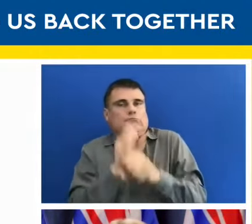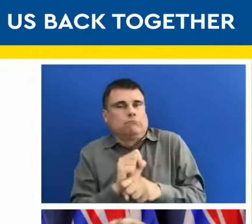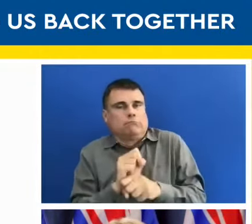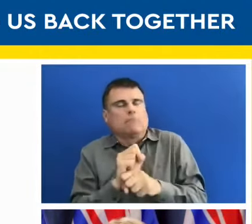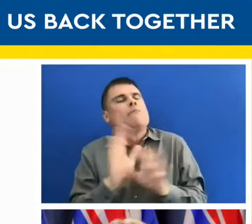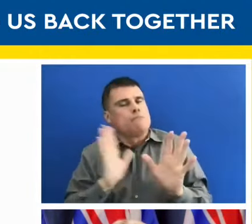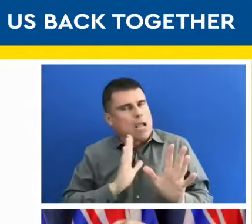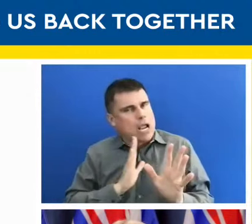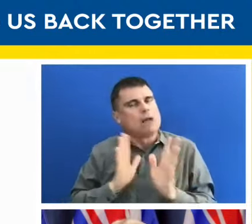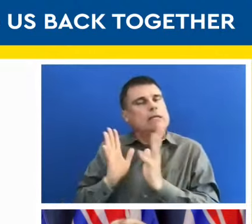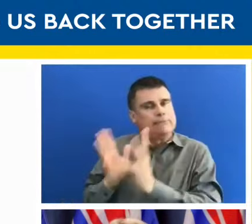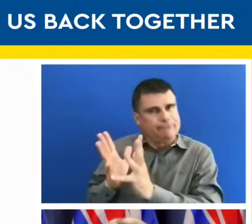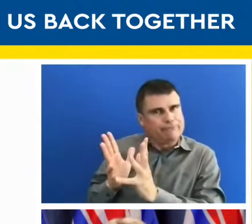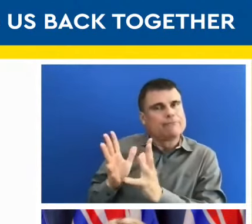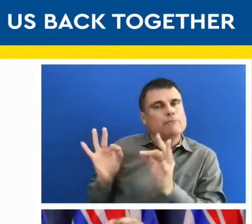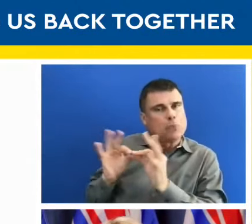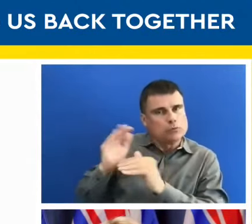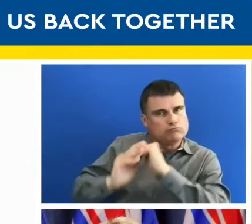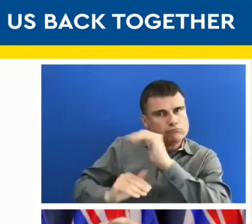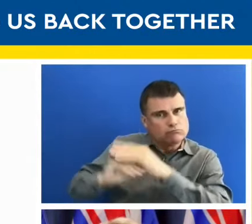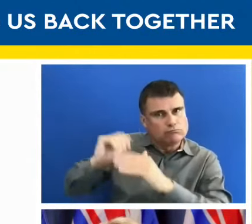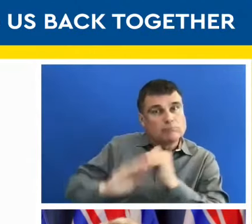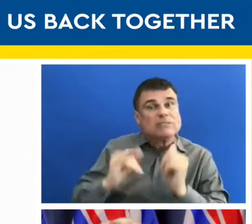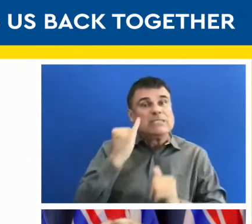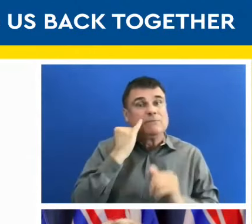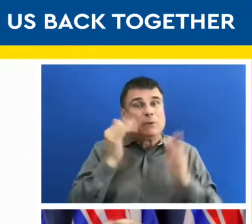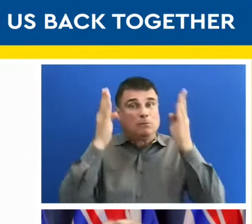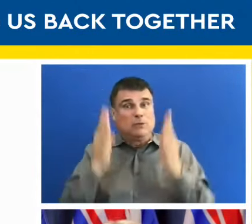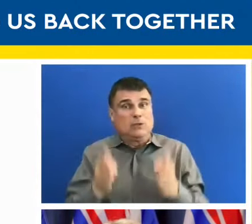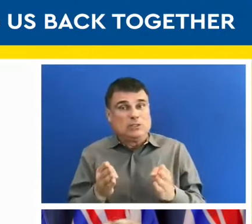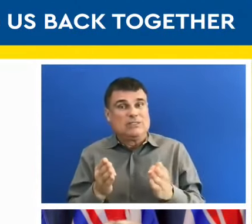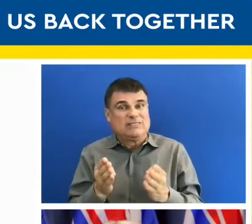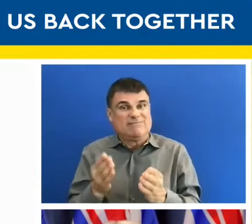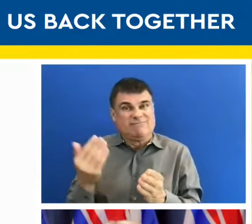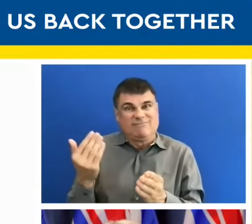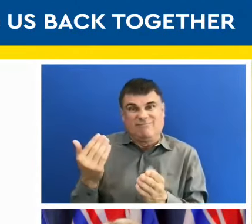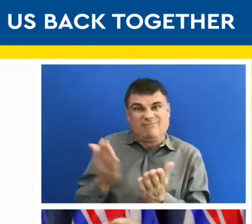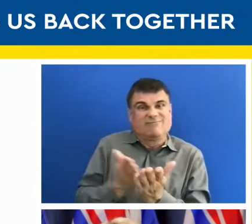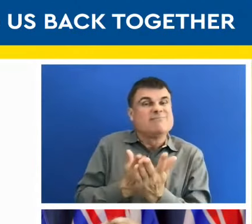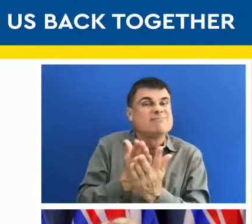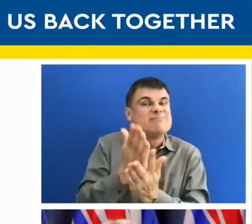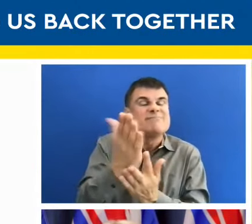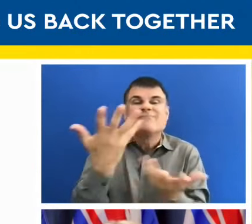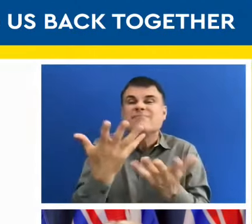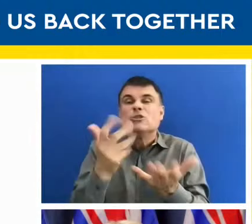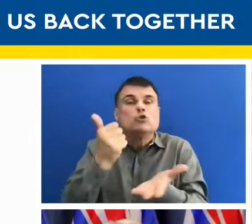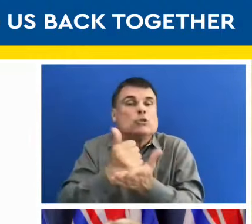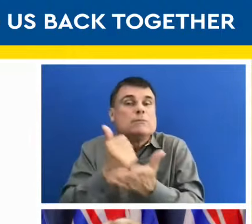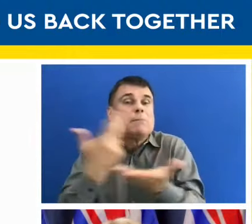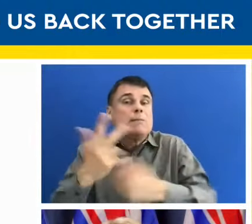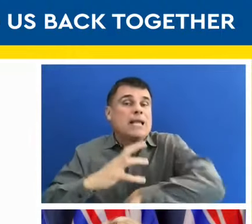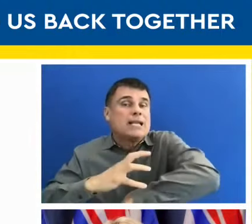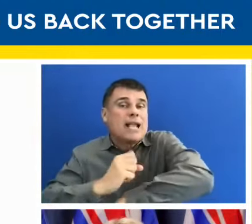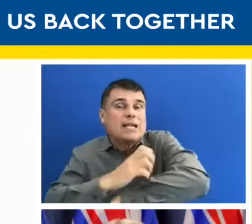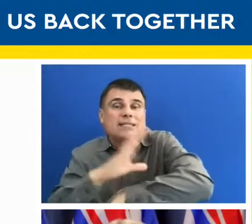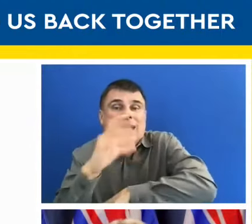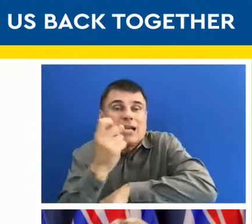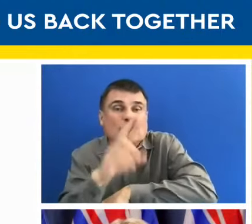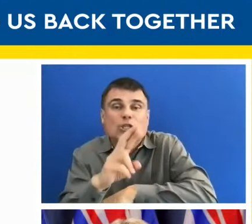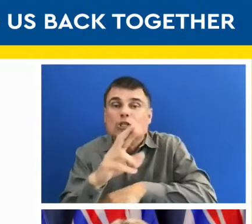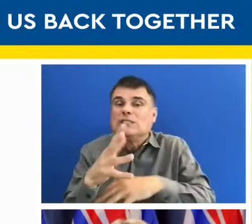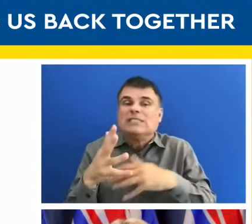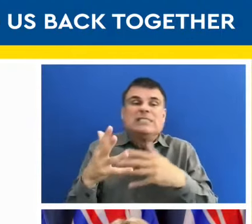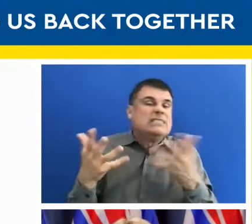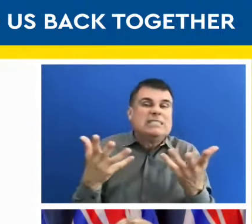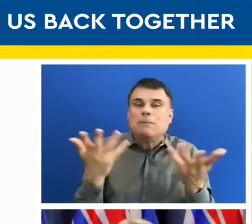medical treatments like cancer treatments, then we need to take those precautions still. And we may want to have smaller gatherings or do